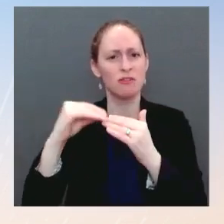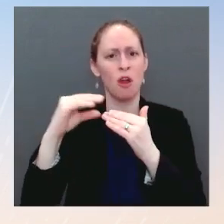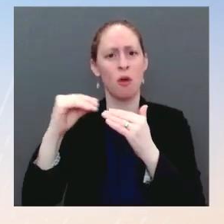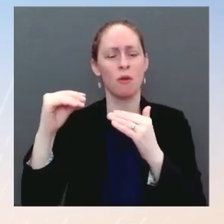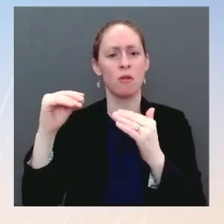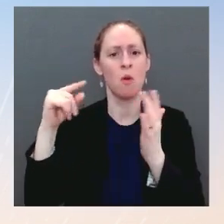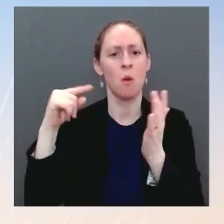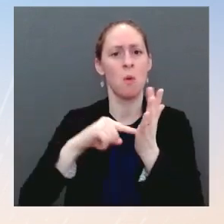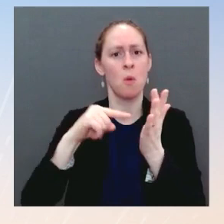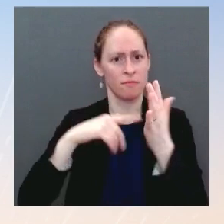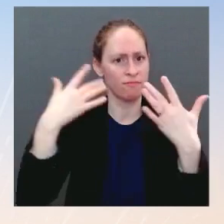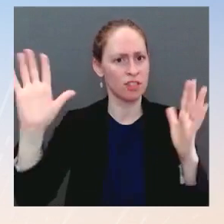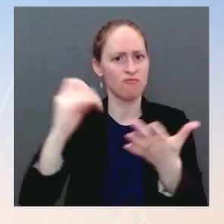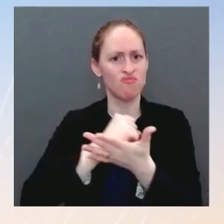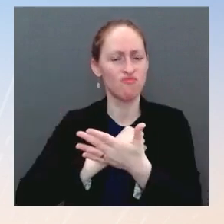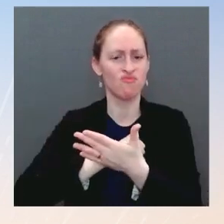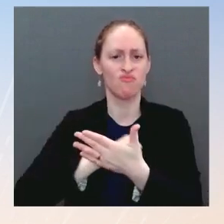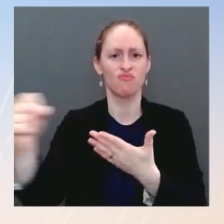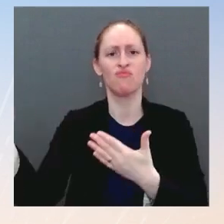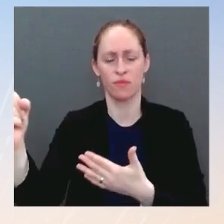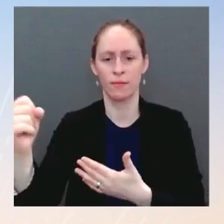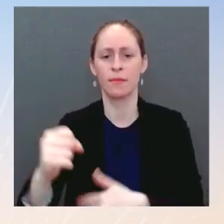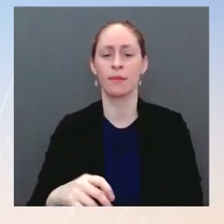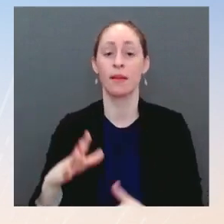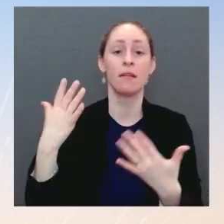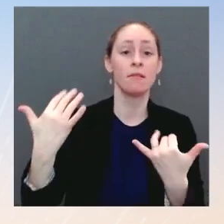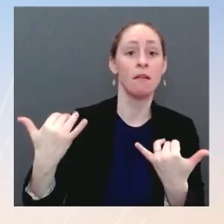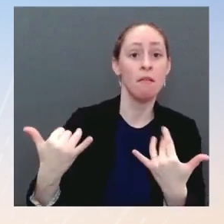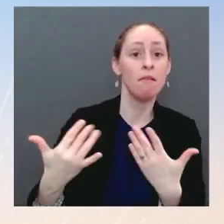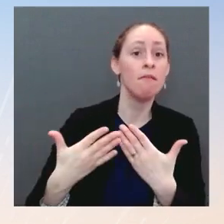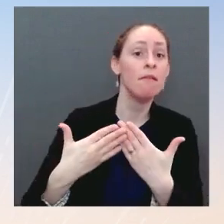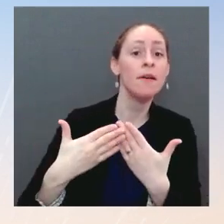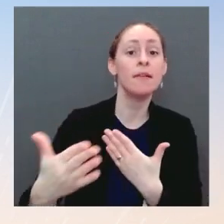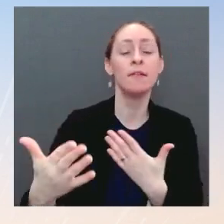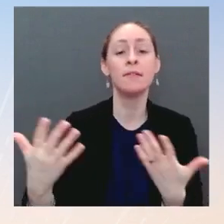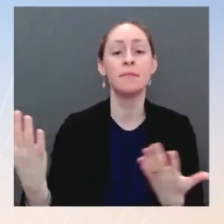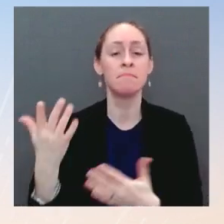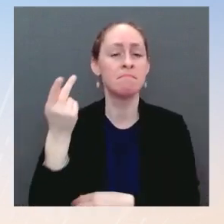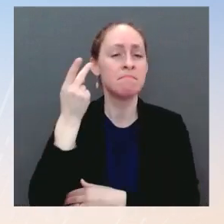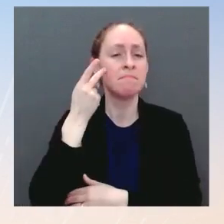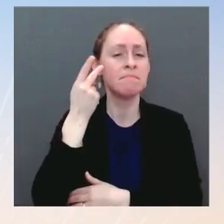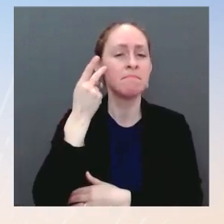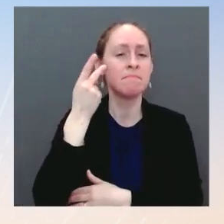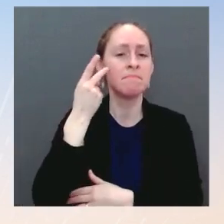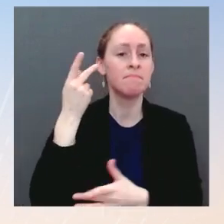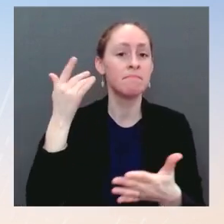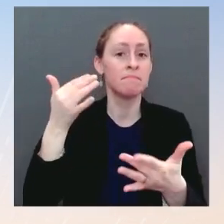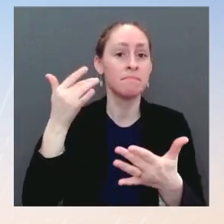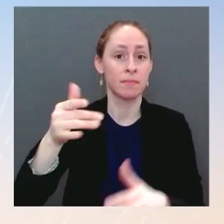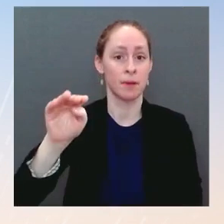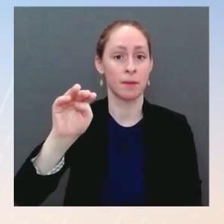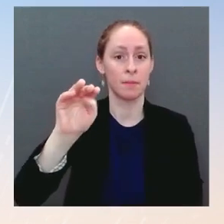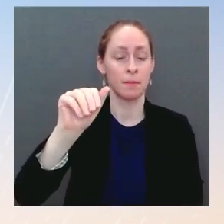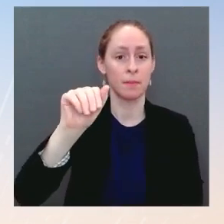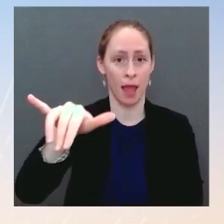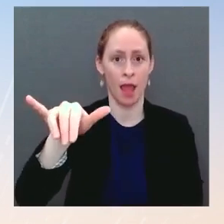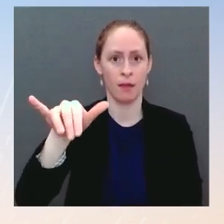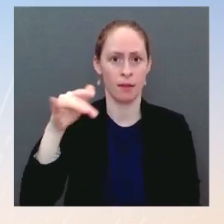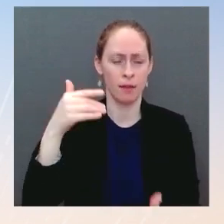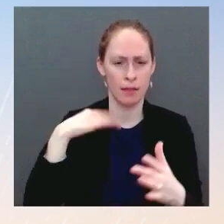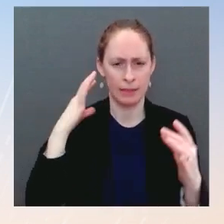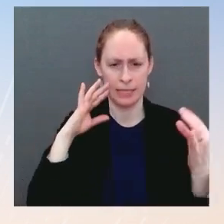we will have to make a decision about what's next. And we've obviously been clear on what we're preparing for, but